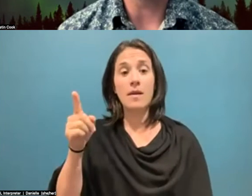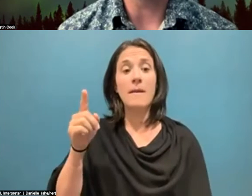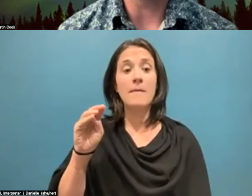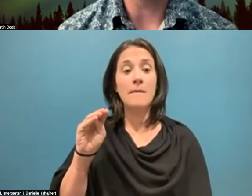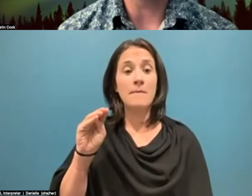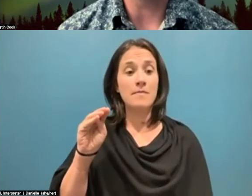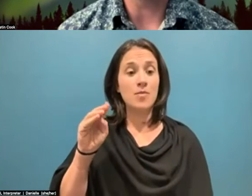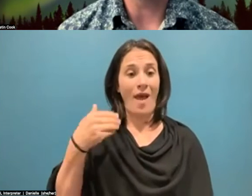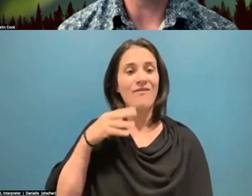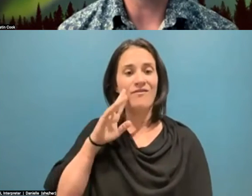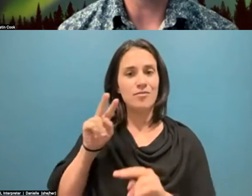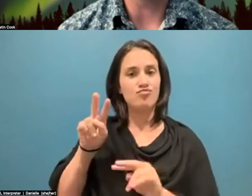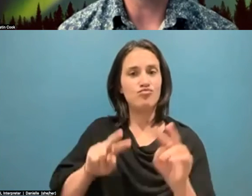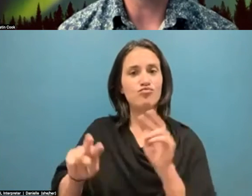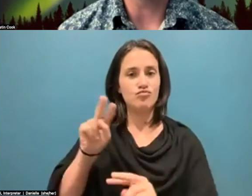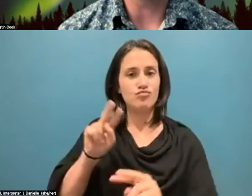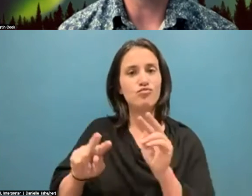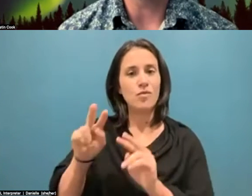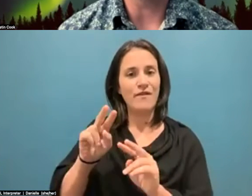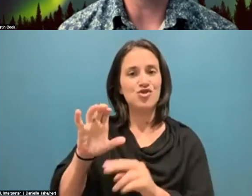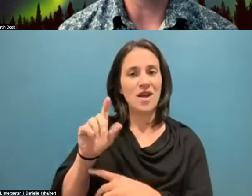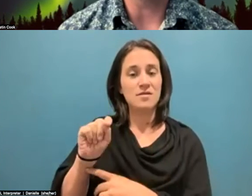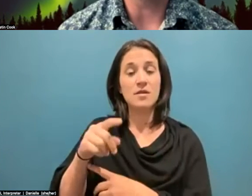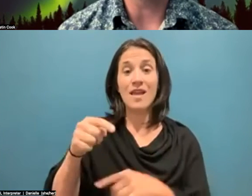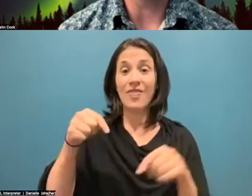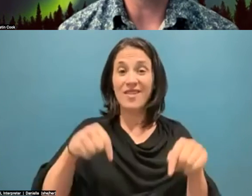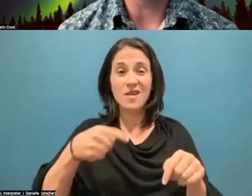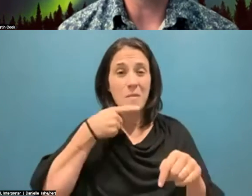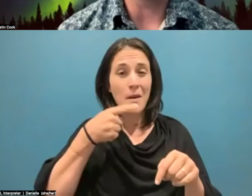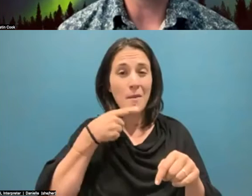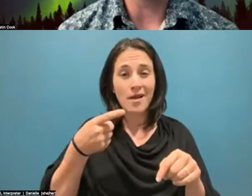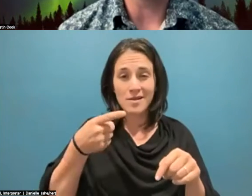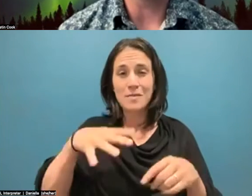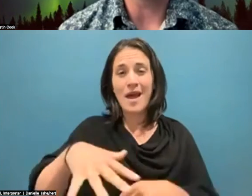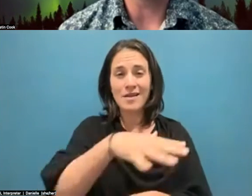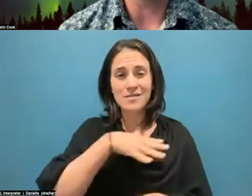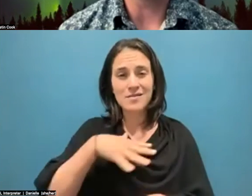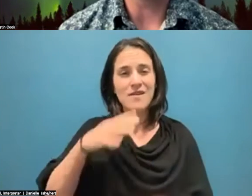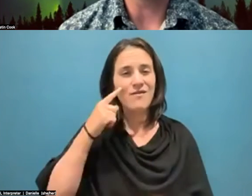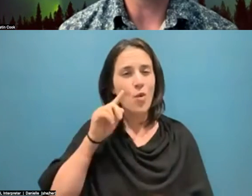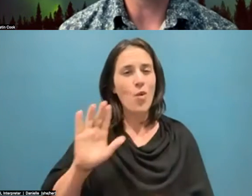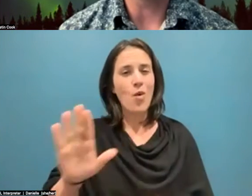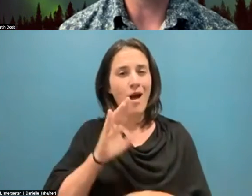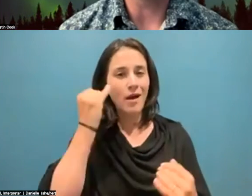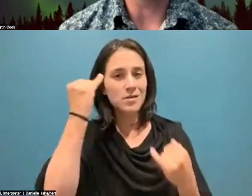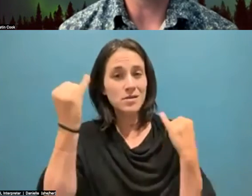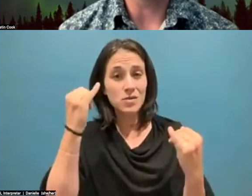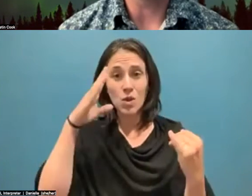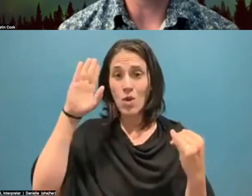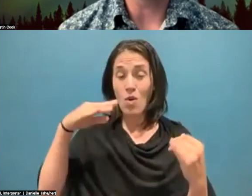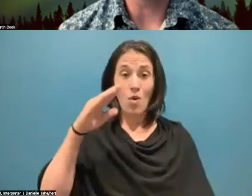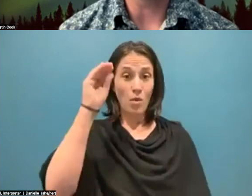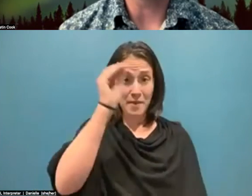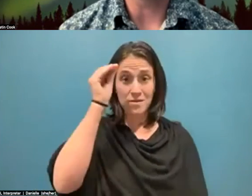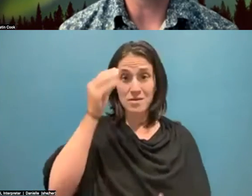&A. And finally, we offer this public space as a forum for ideas. The opinions expressed in our lectures are the